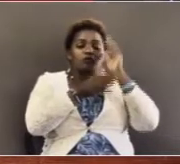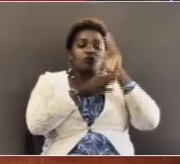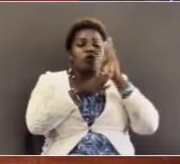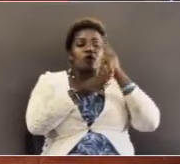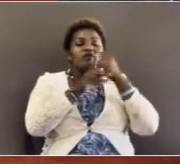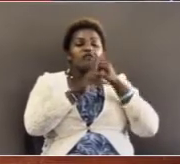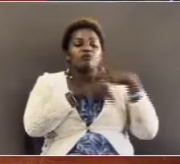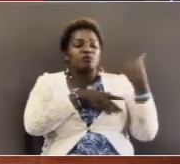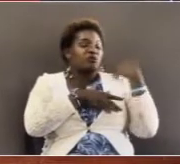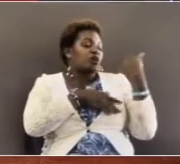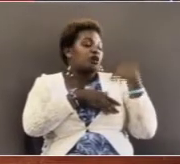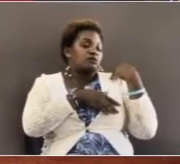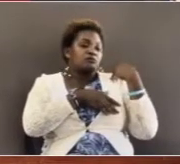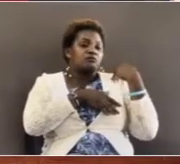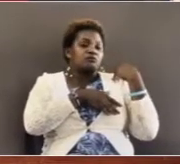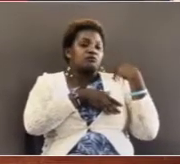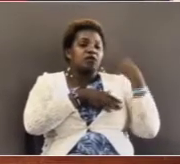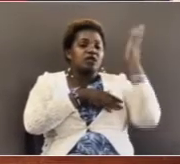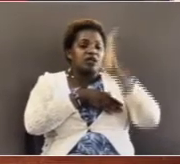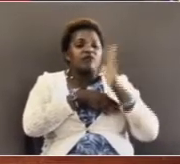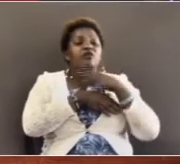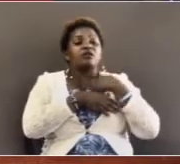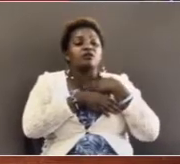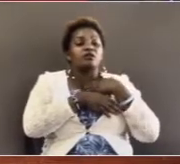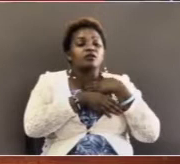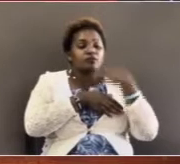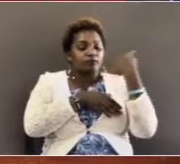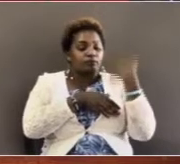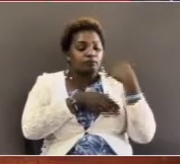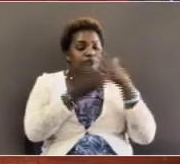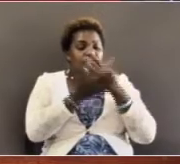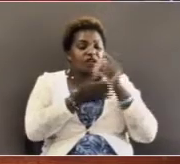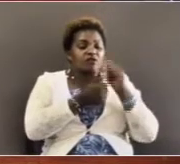not want to be bothered they did not want to get in trouble